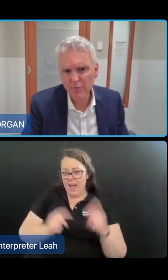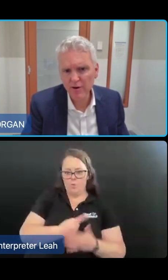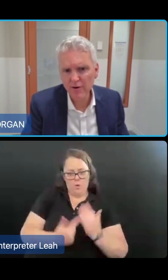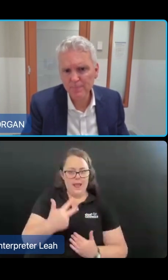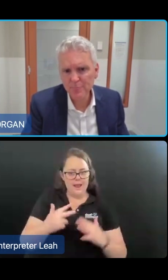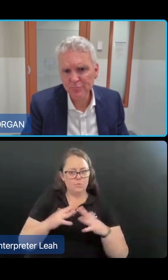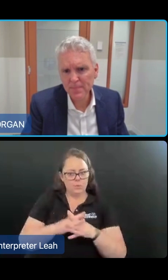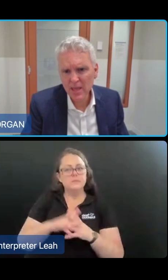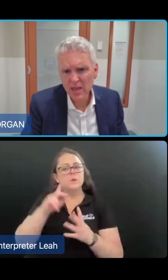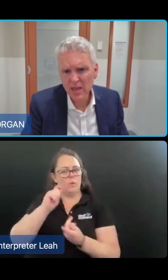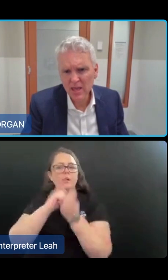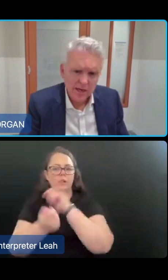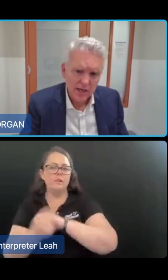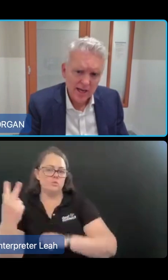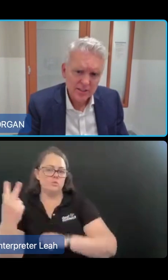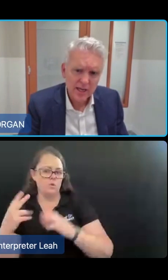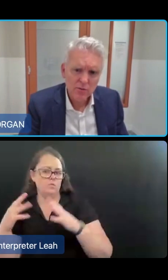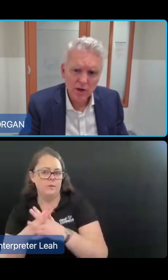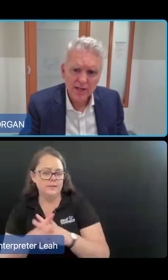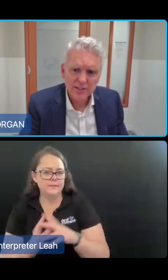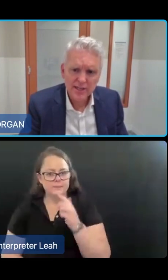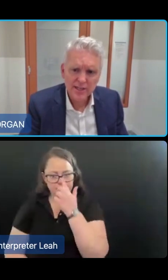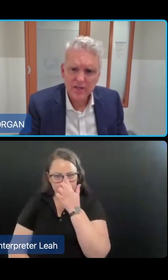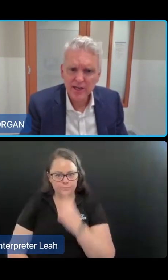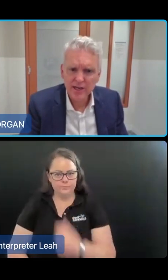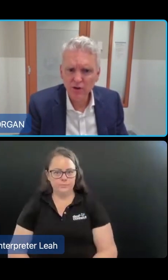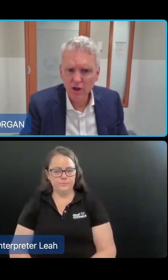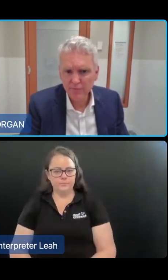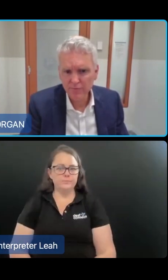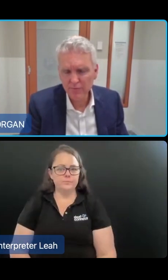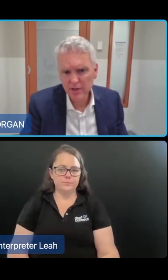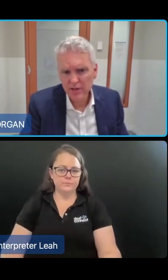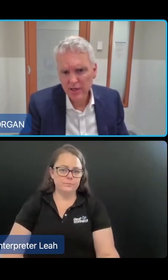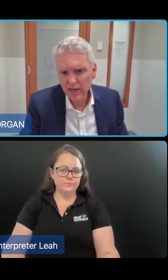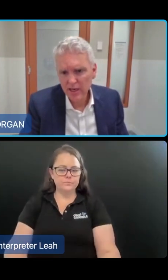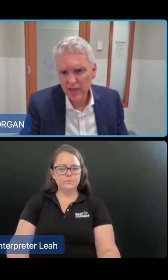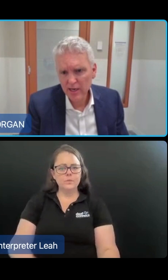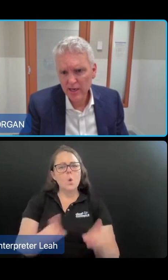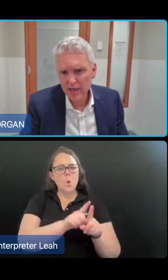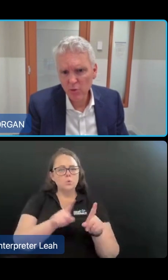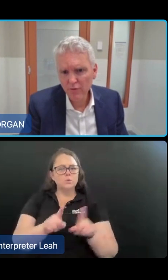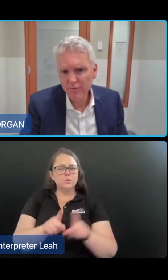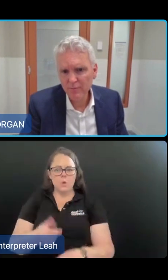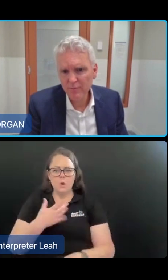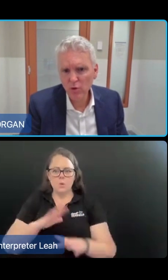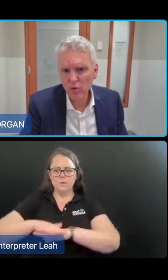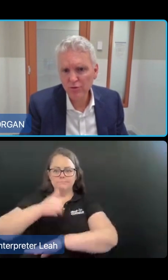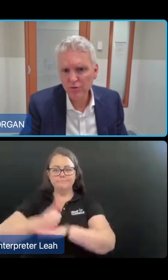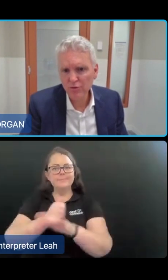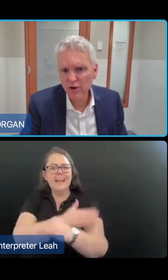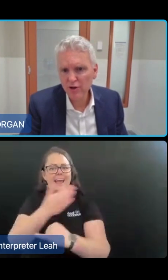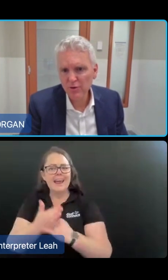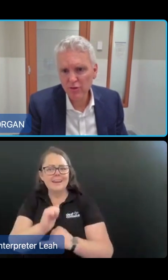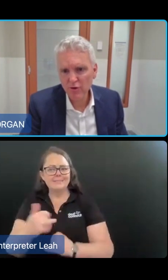restorative care program. And lastly, we're looking at establishing an end-of-life support for people